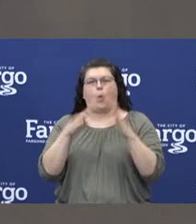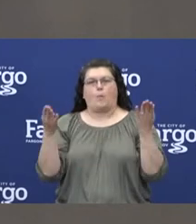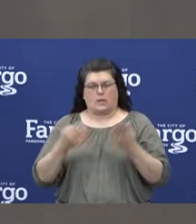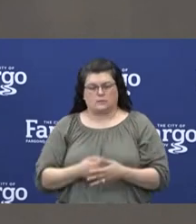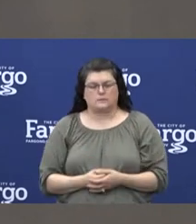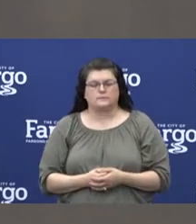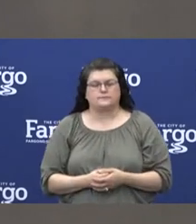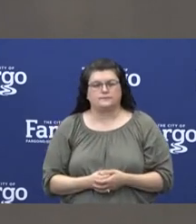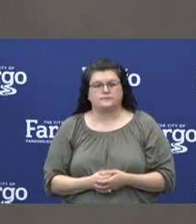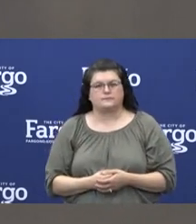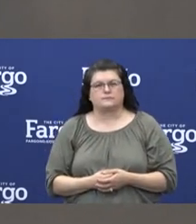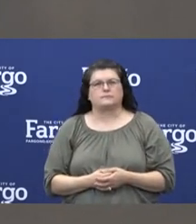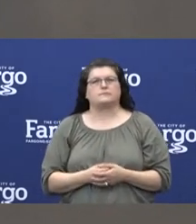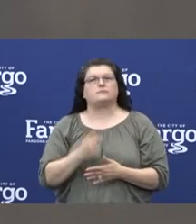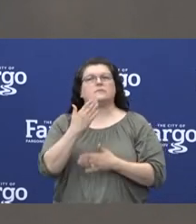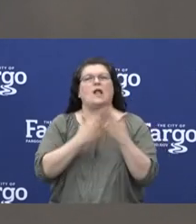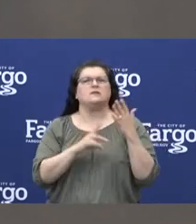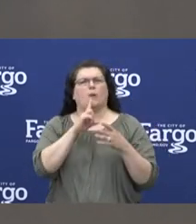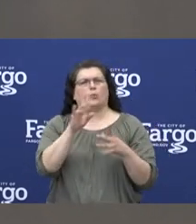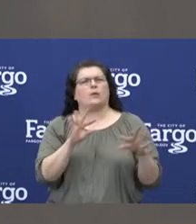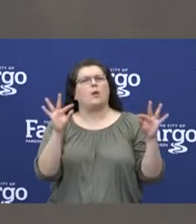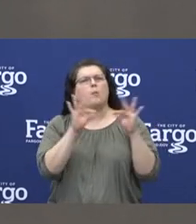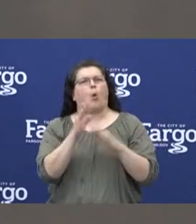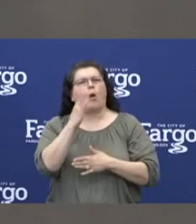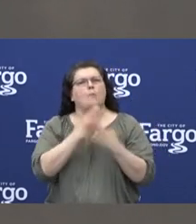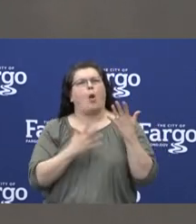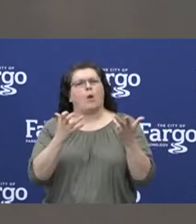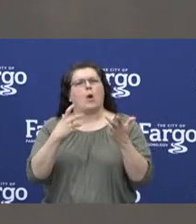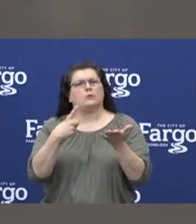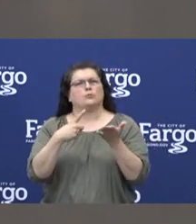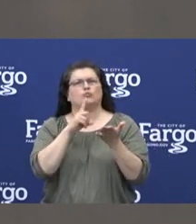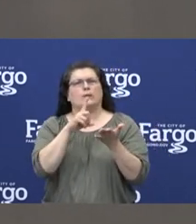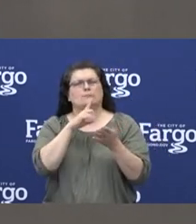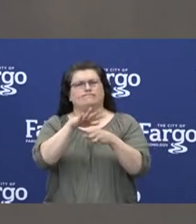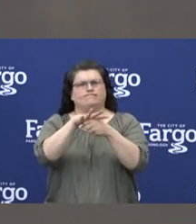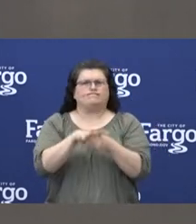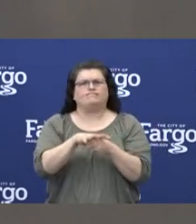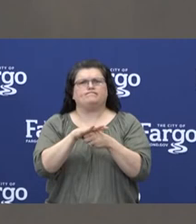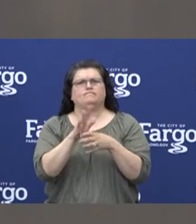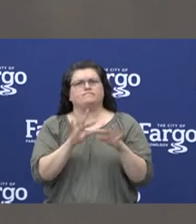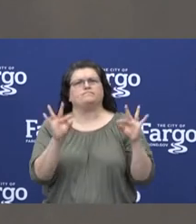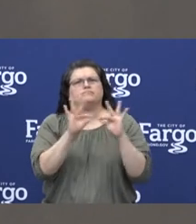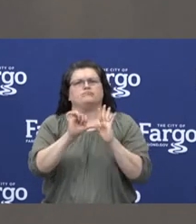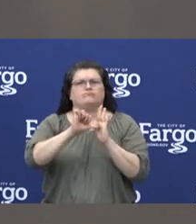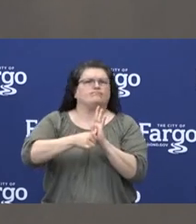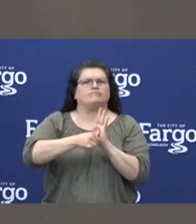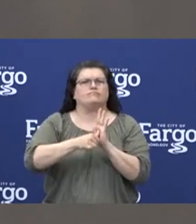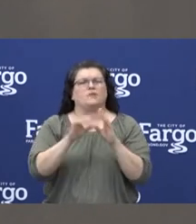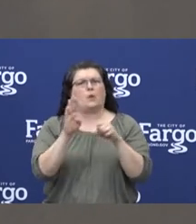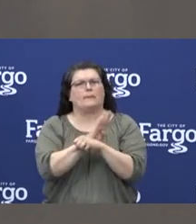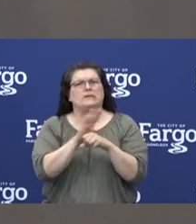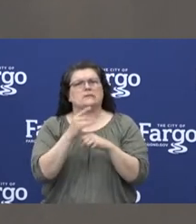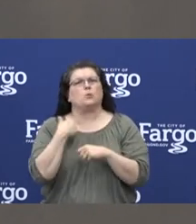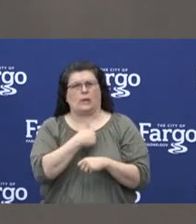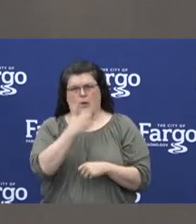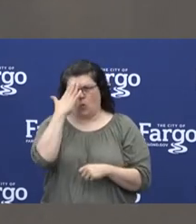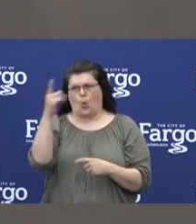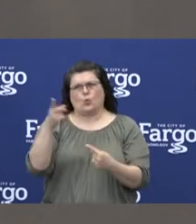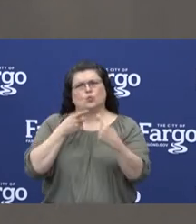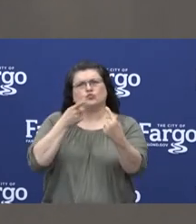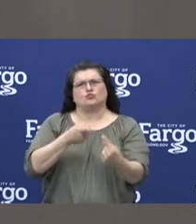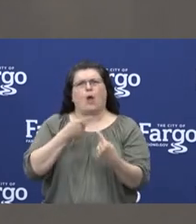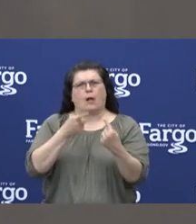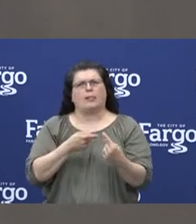There's a couple really important pieces that I think I really want to stress to our business community because we know they are struggling. One,